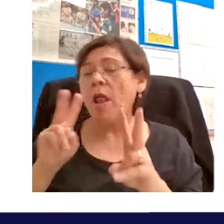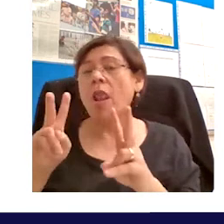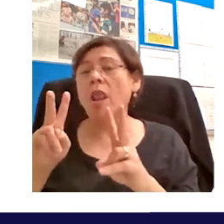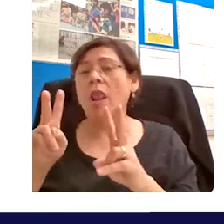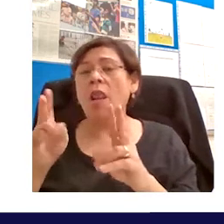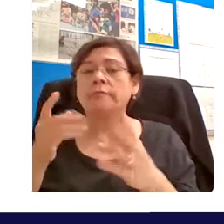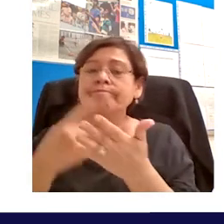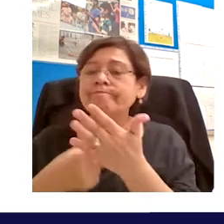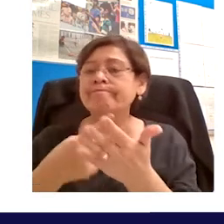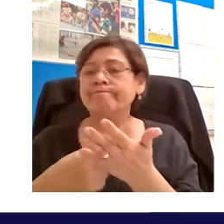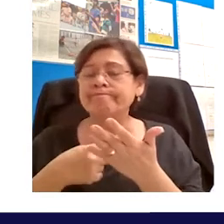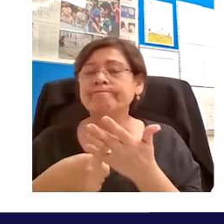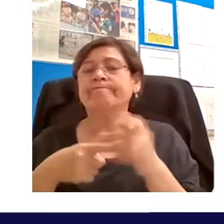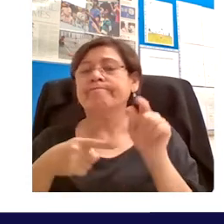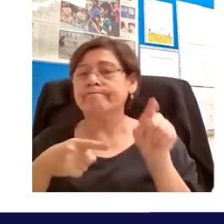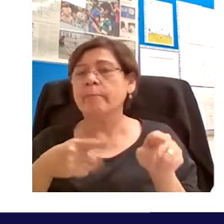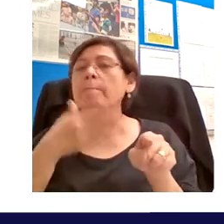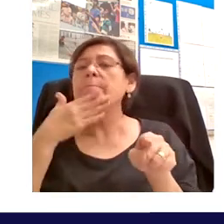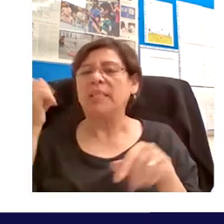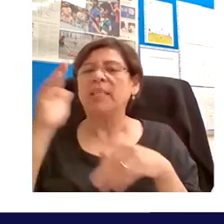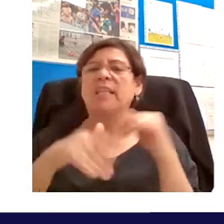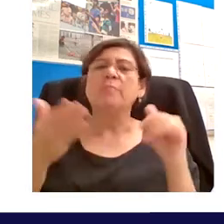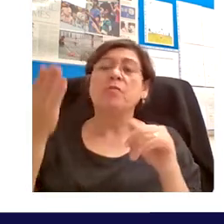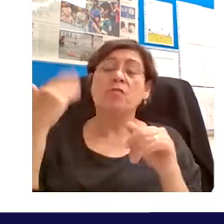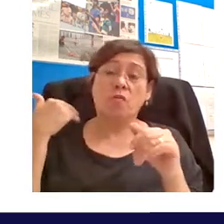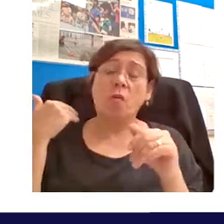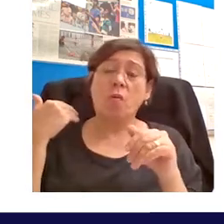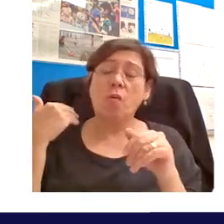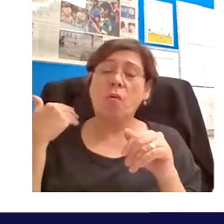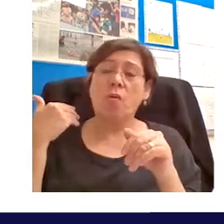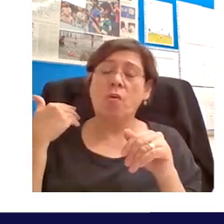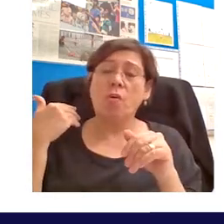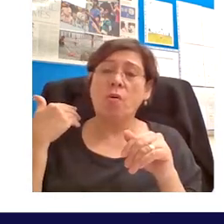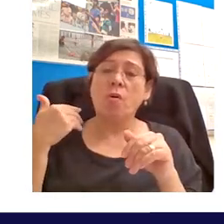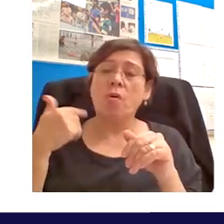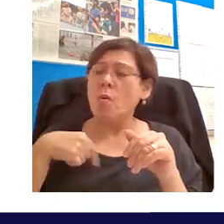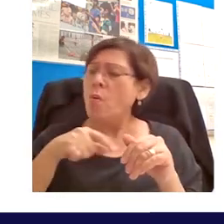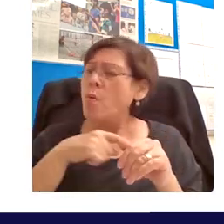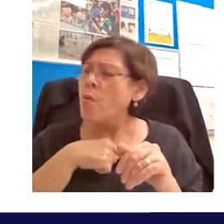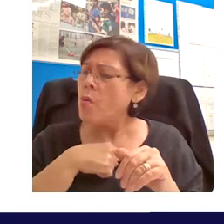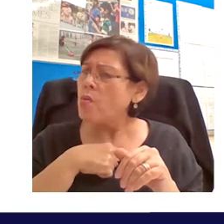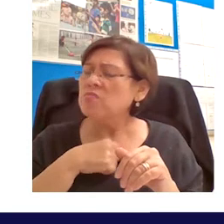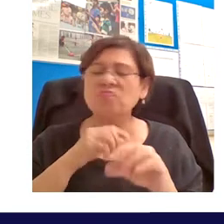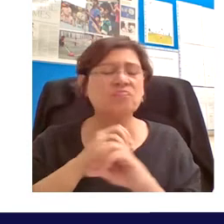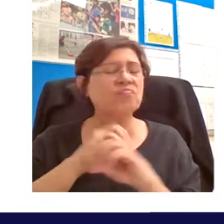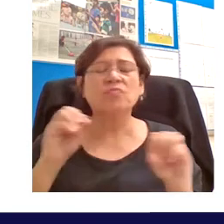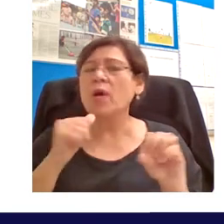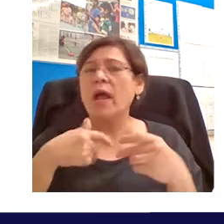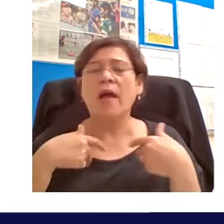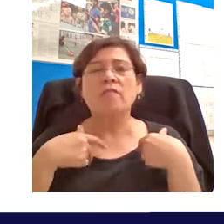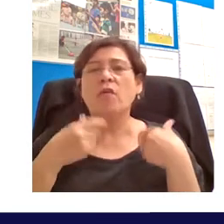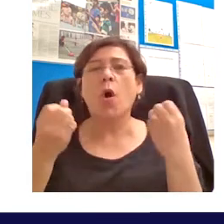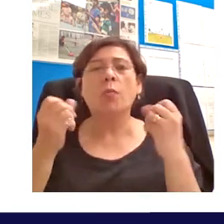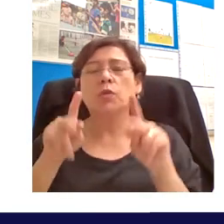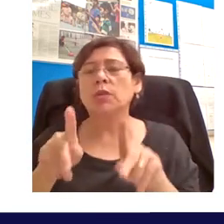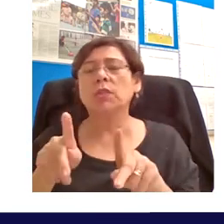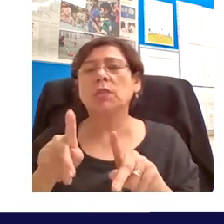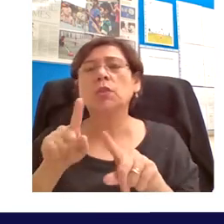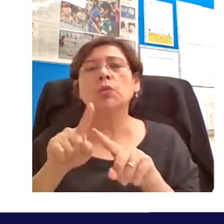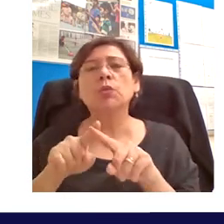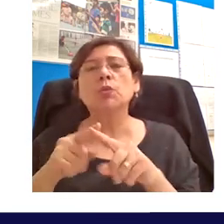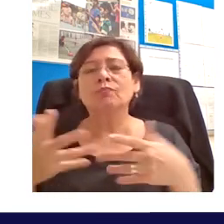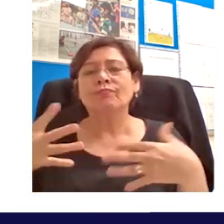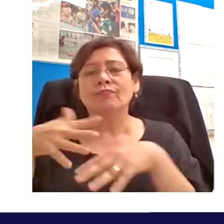discussions as well much better than anything else um but we but we haven't had an opportunity to integrate those